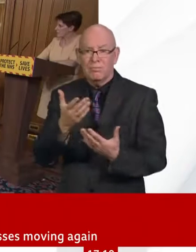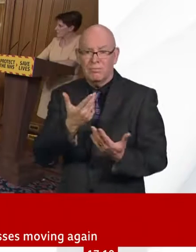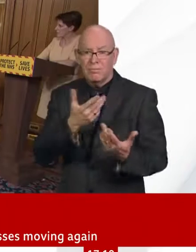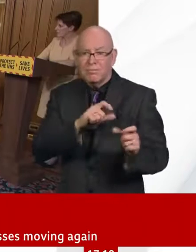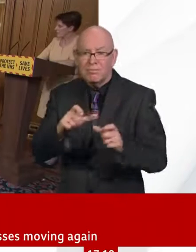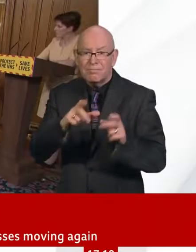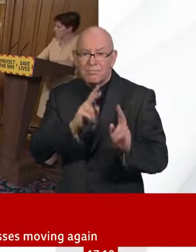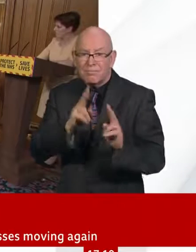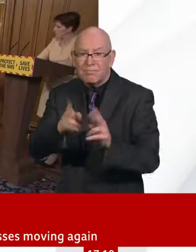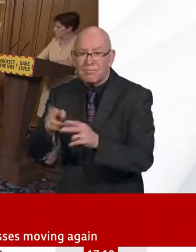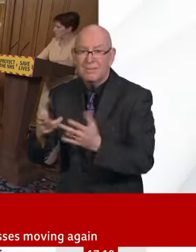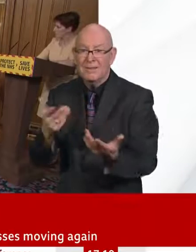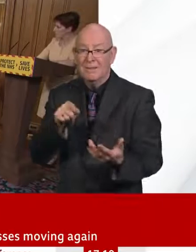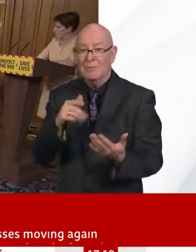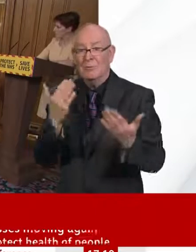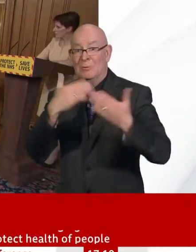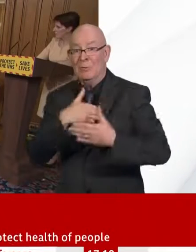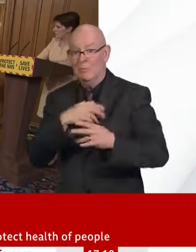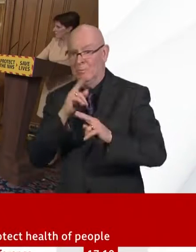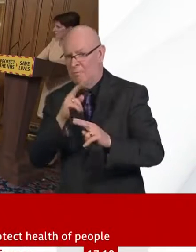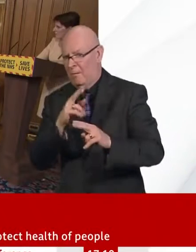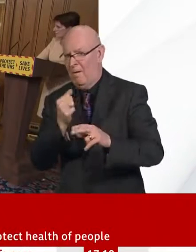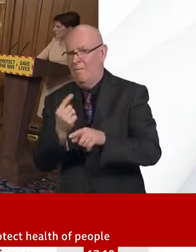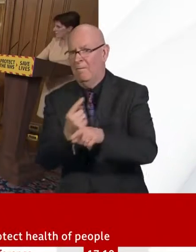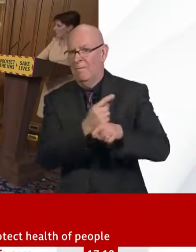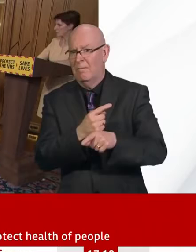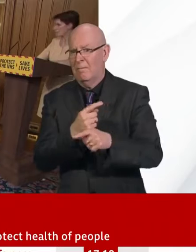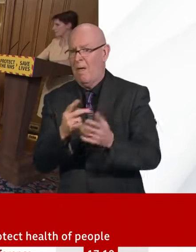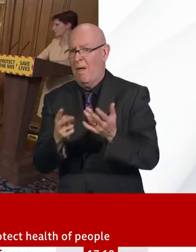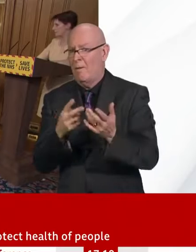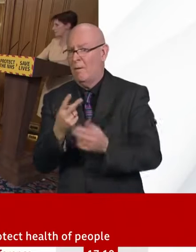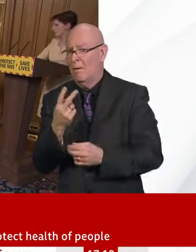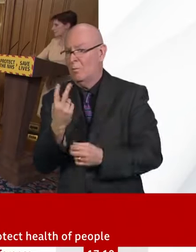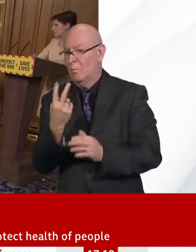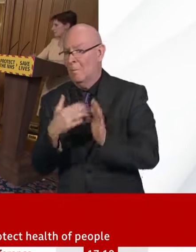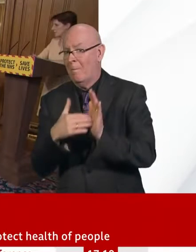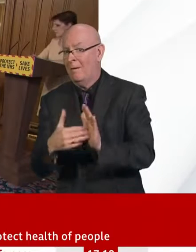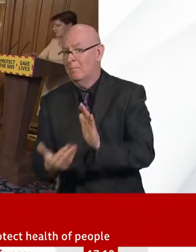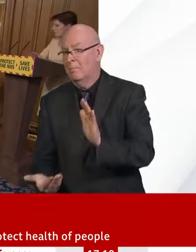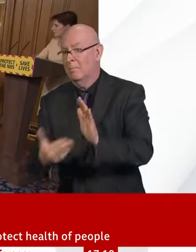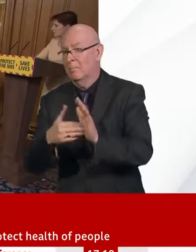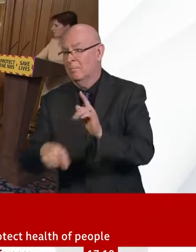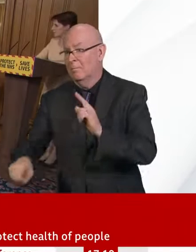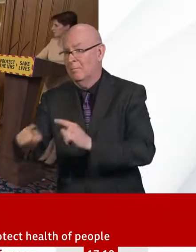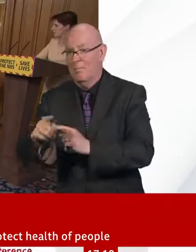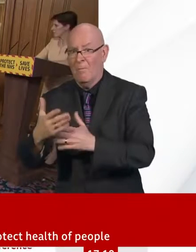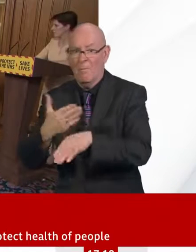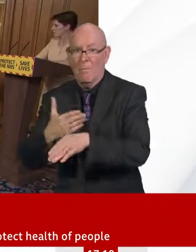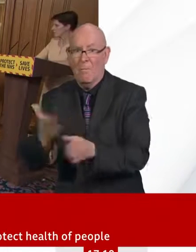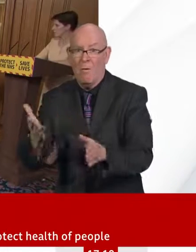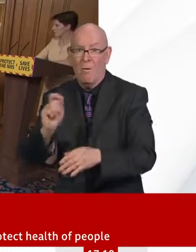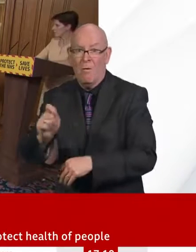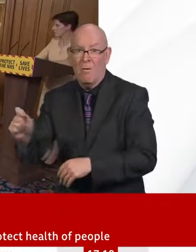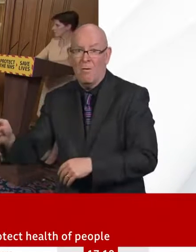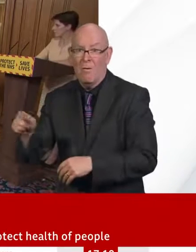And if I could ask the medics, can you, from as soon as you possibly can, start including the numbers of deaths in care